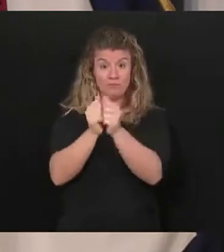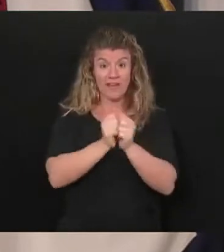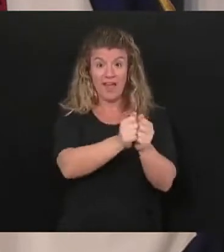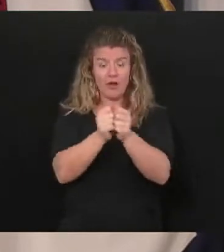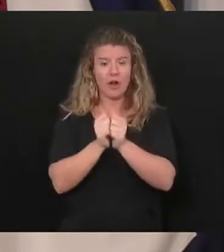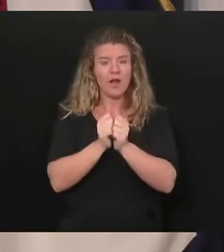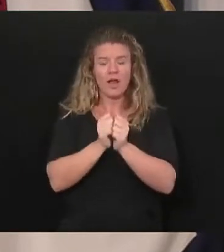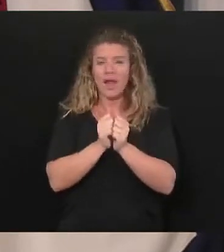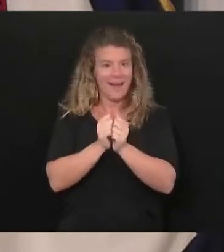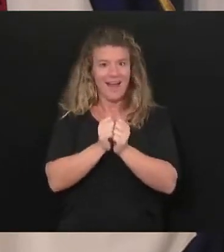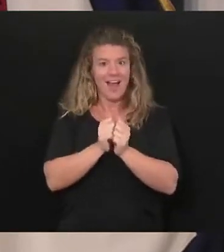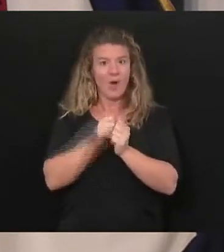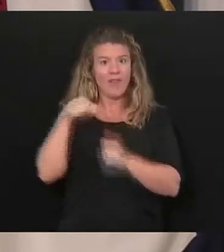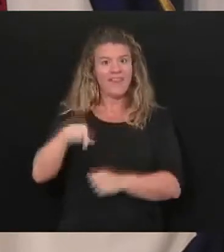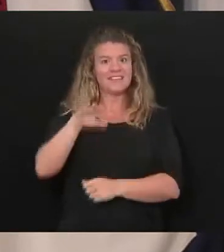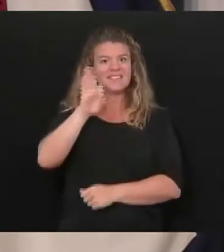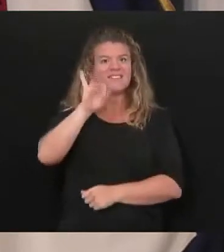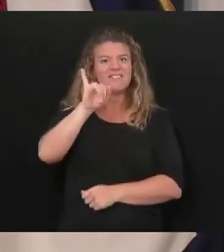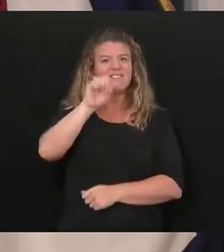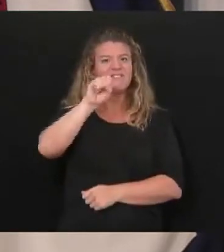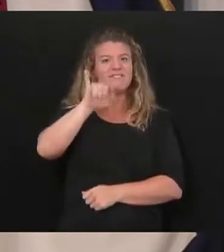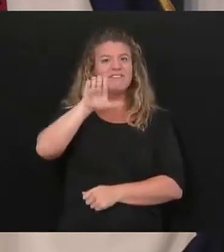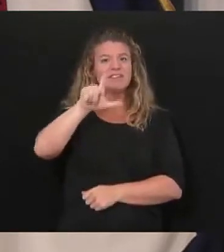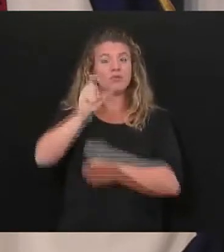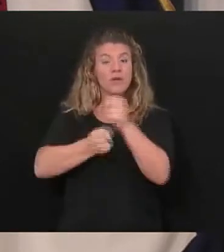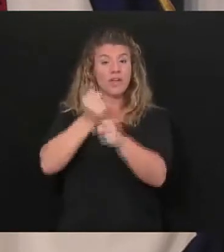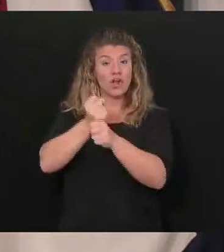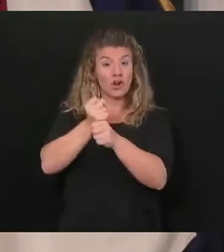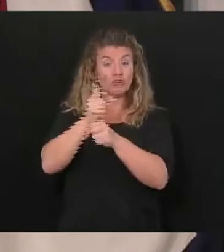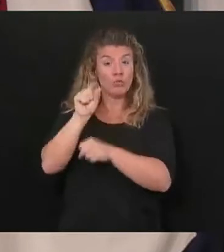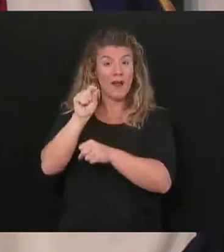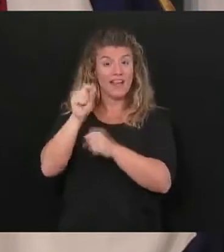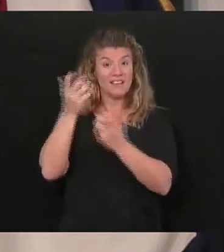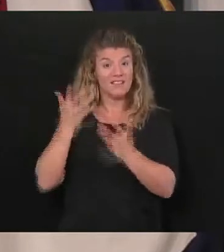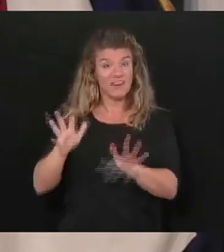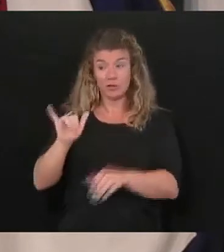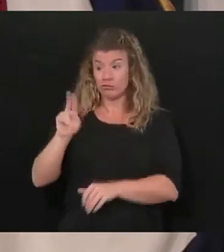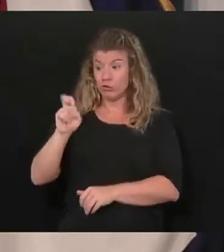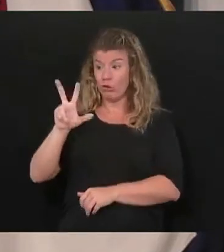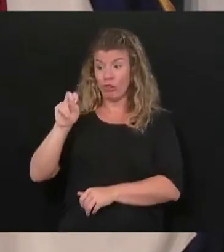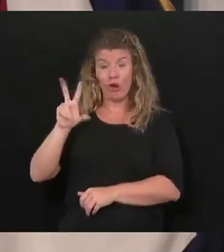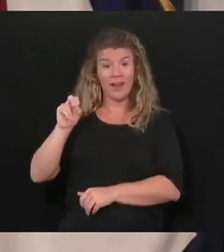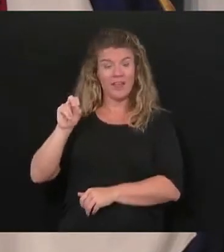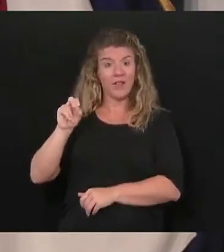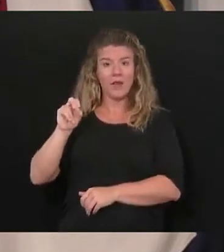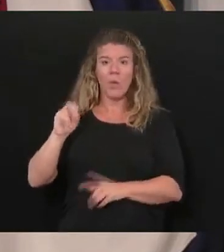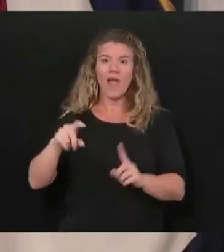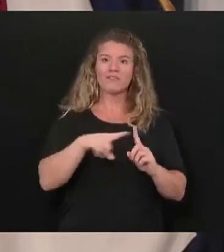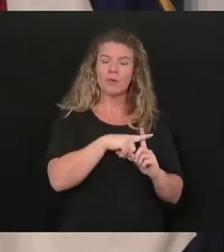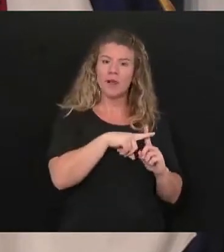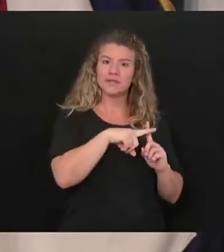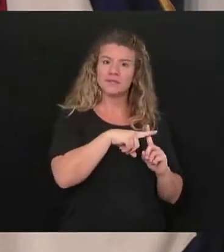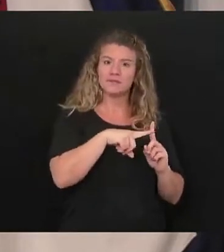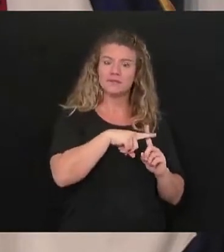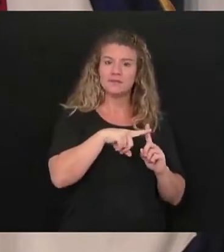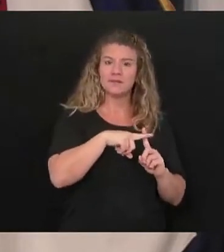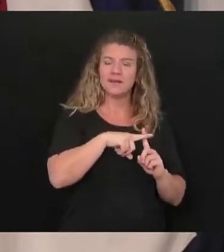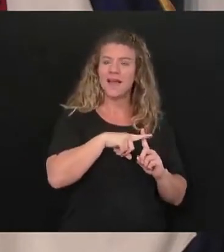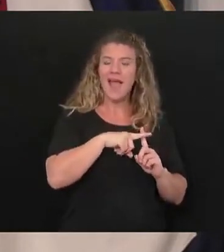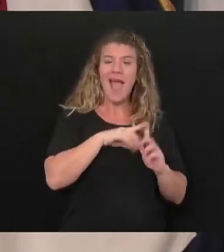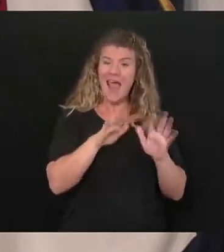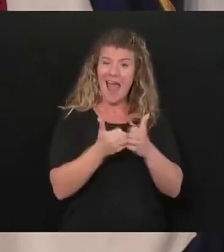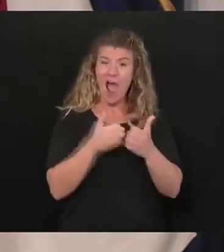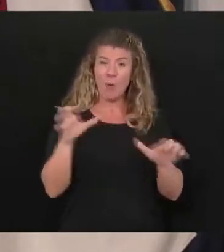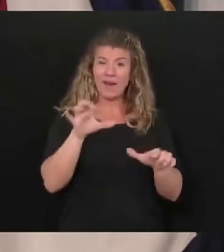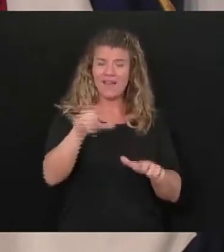30th with a surplus. Imagine. Imagine. And all we have done is we have shifted the deck chairs